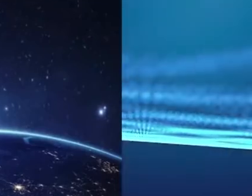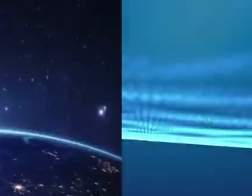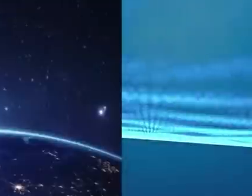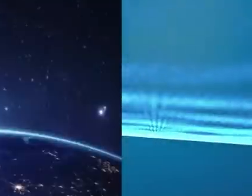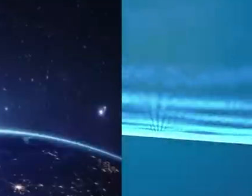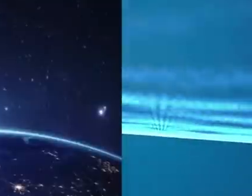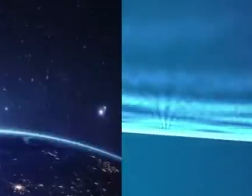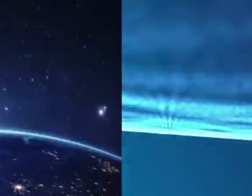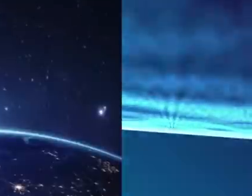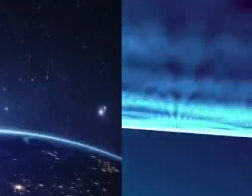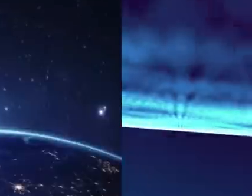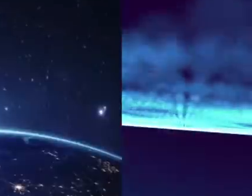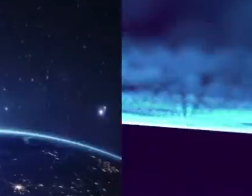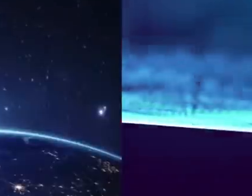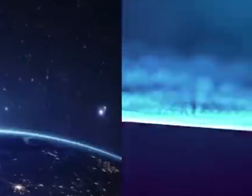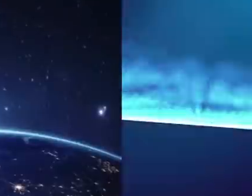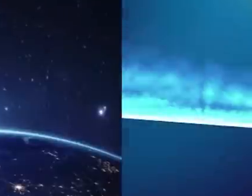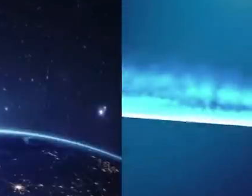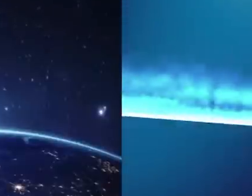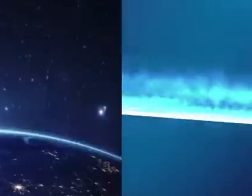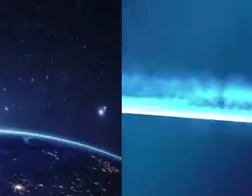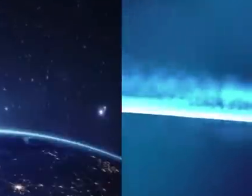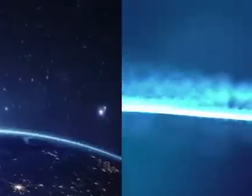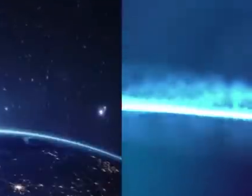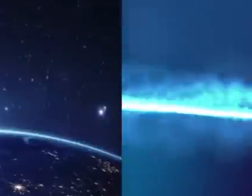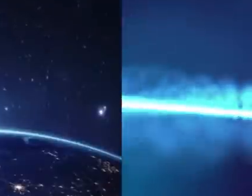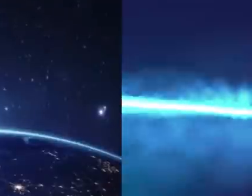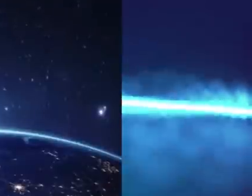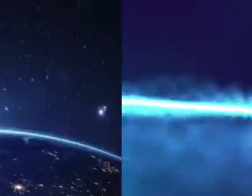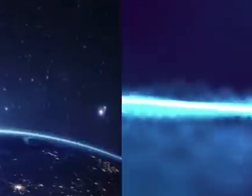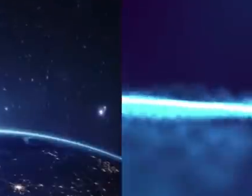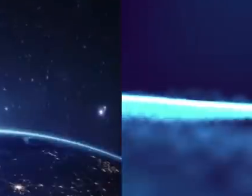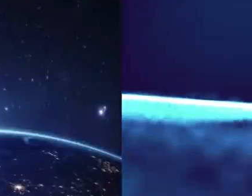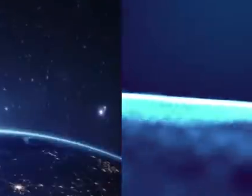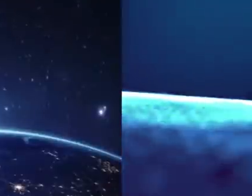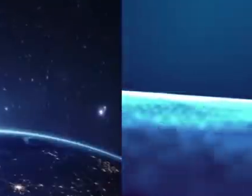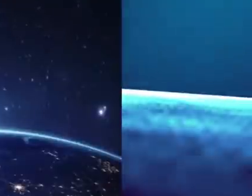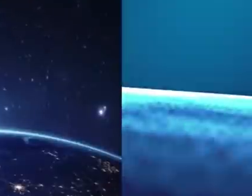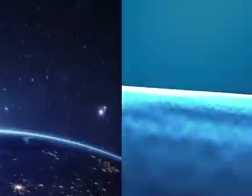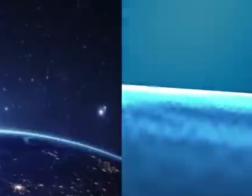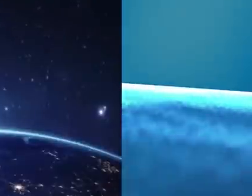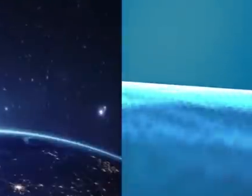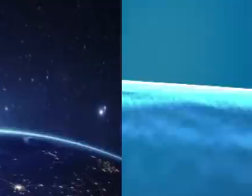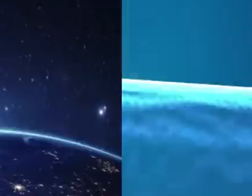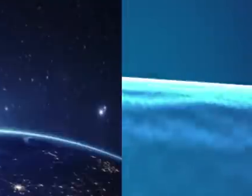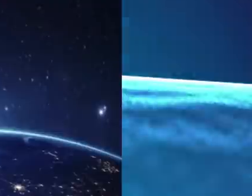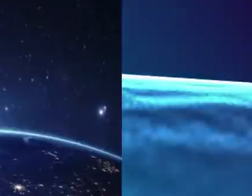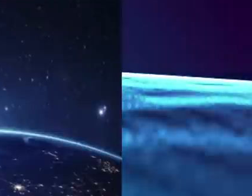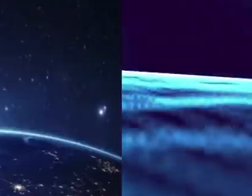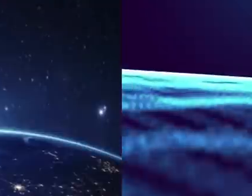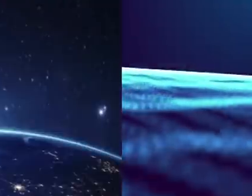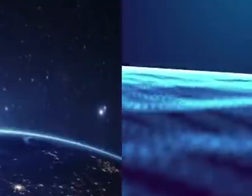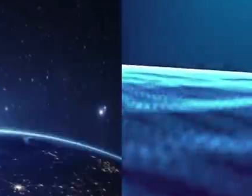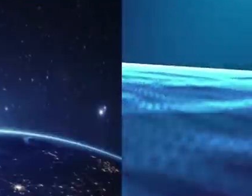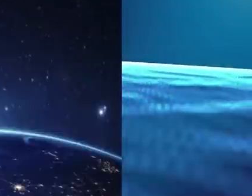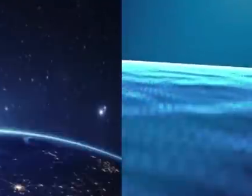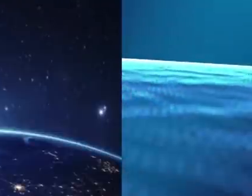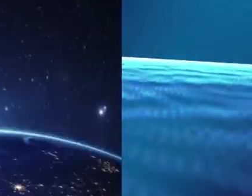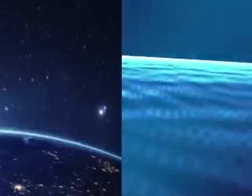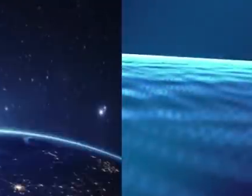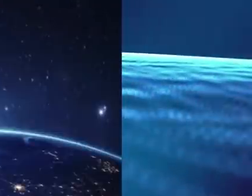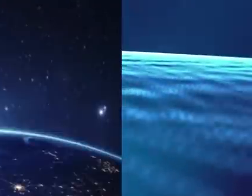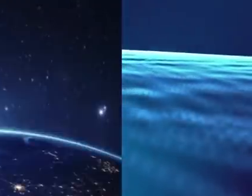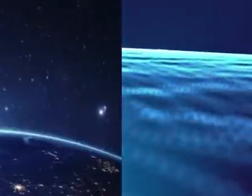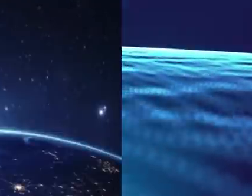who have been at home for a long period of time, or you are positive and you have any questions and you want to know something, please call